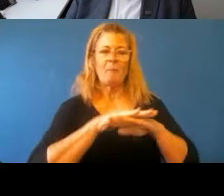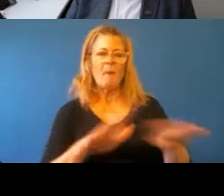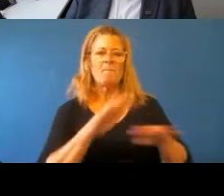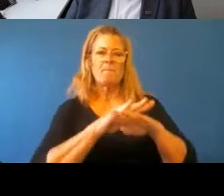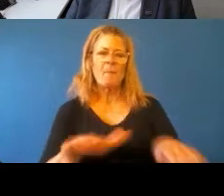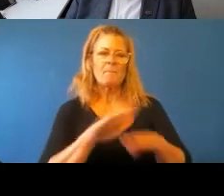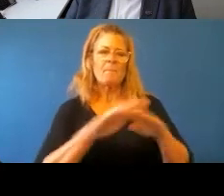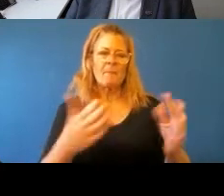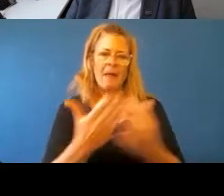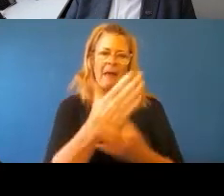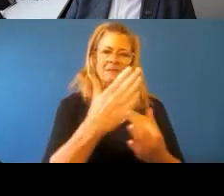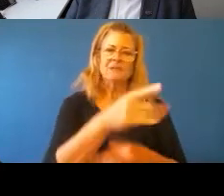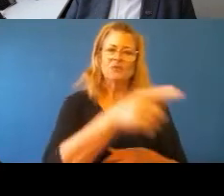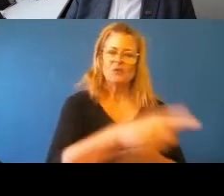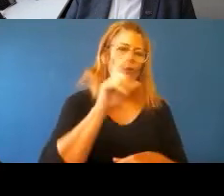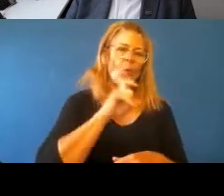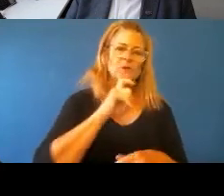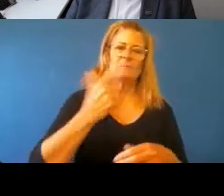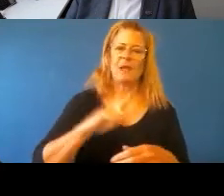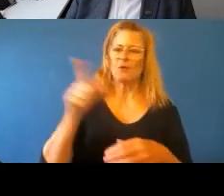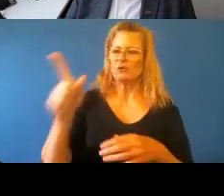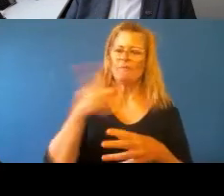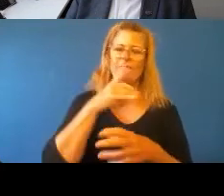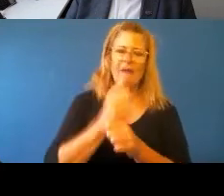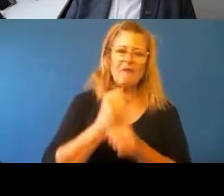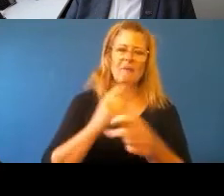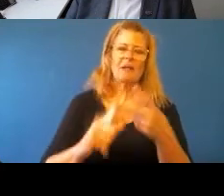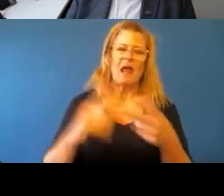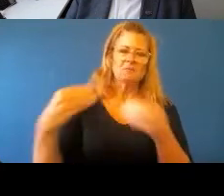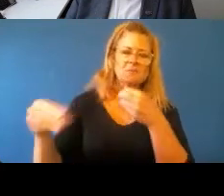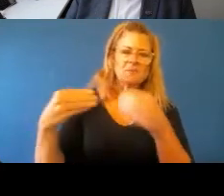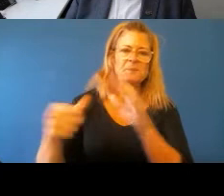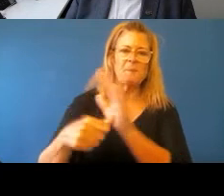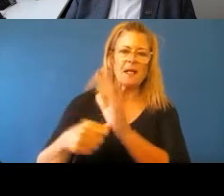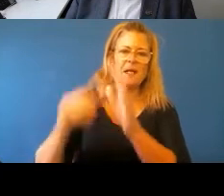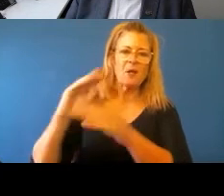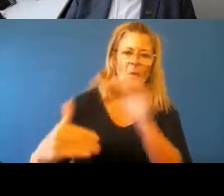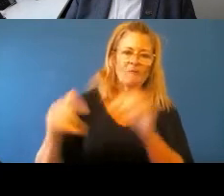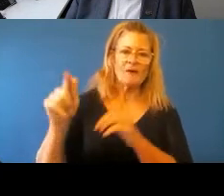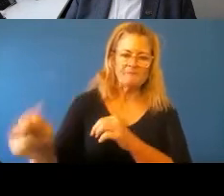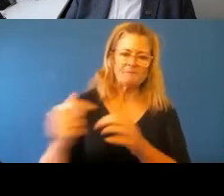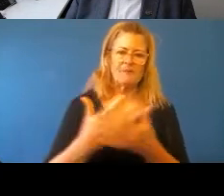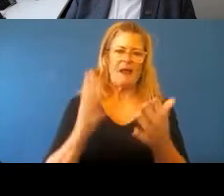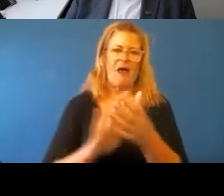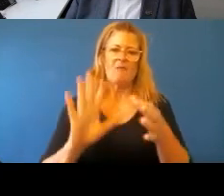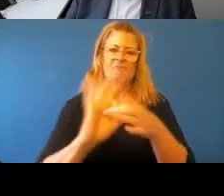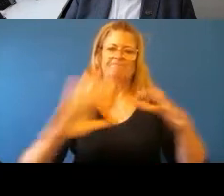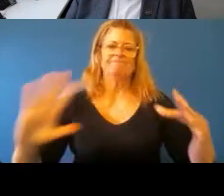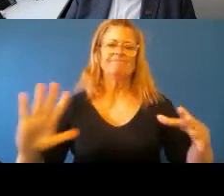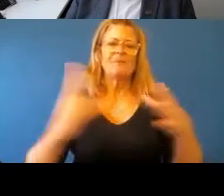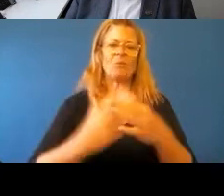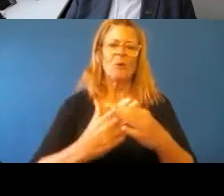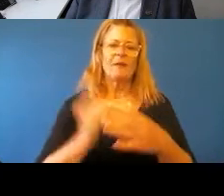by the function of the water market, by the way that land and water are no longer united in Australian water policy.